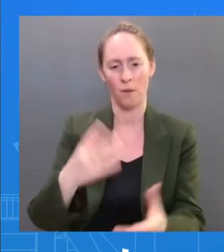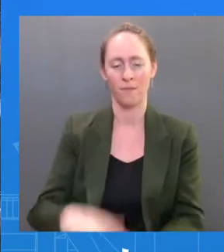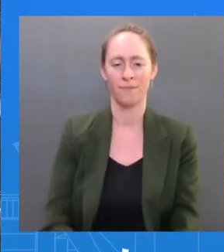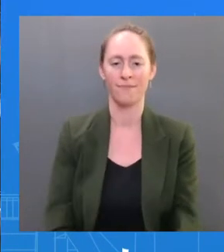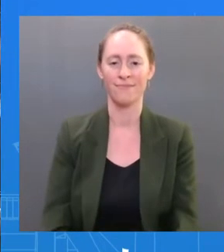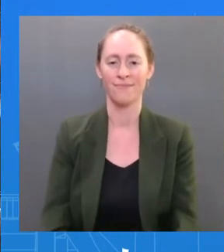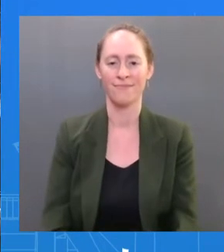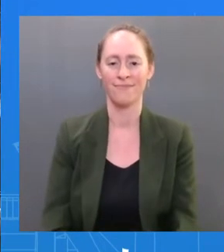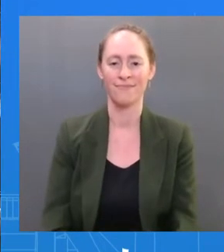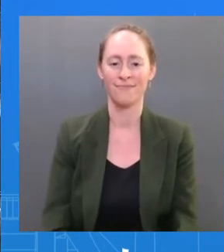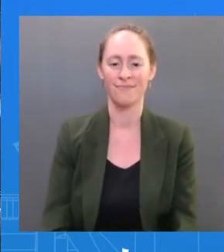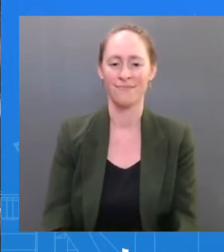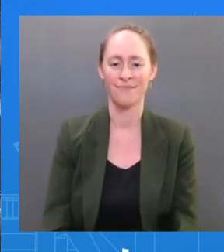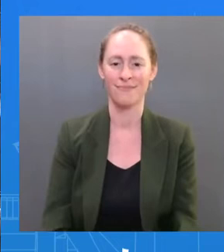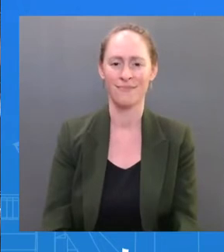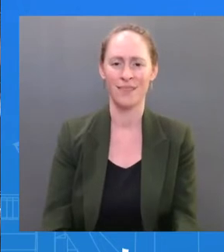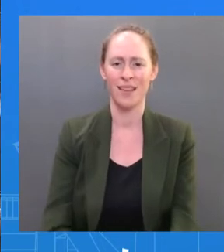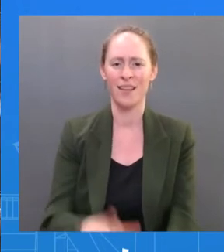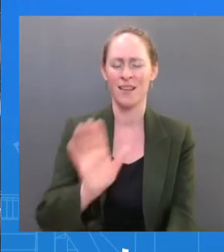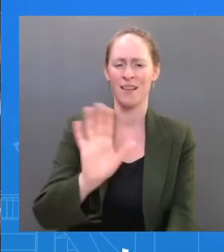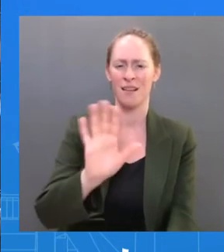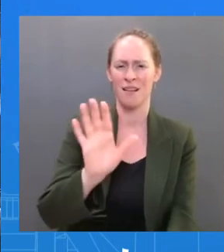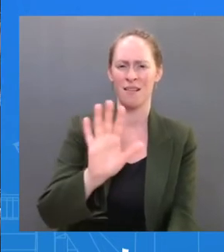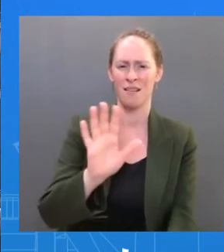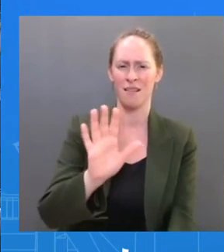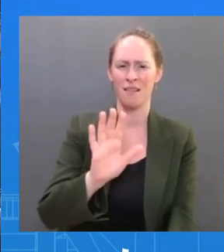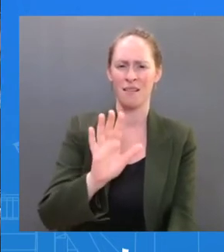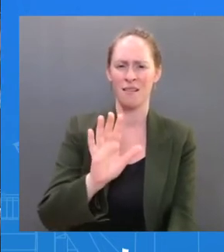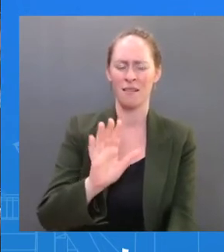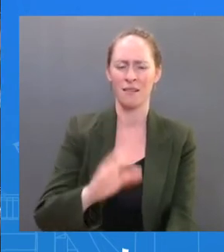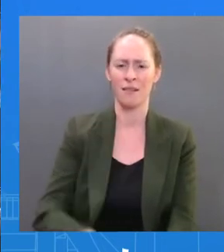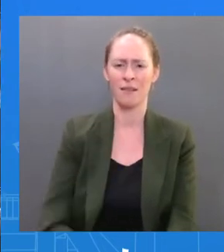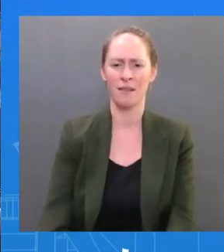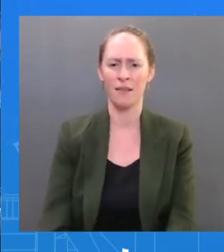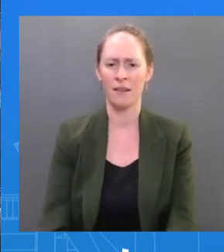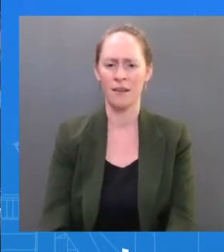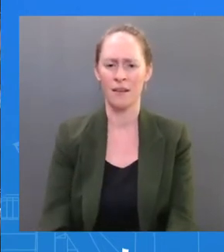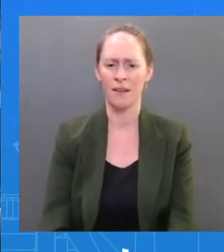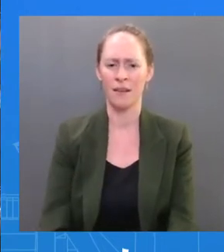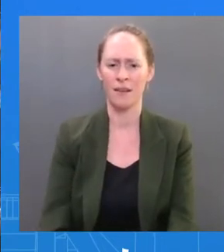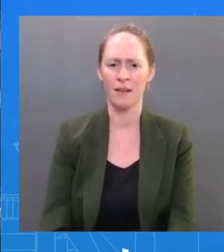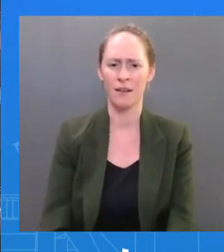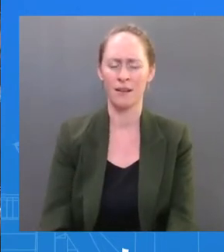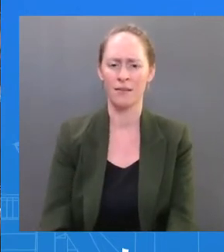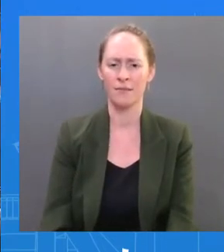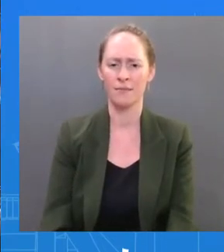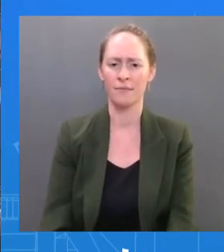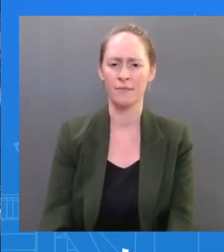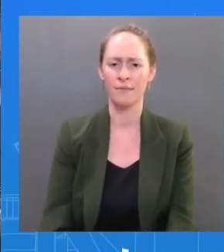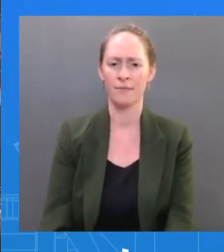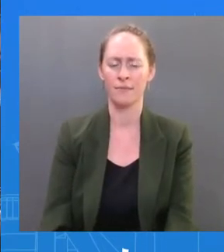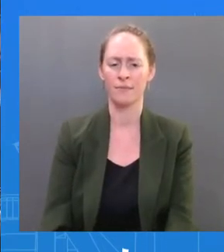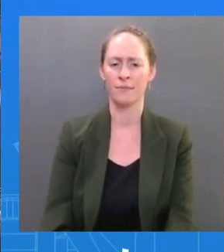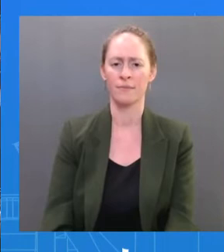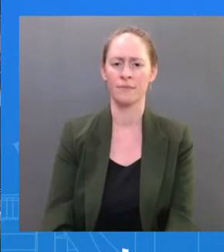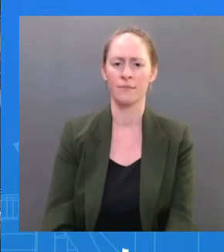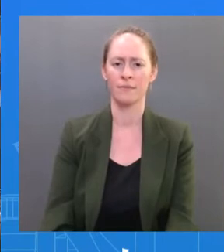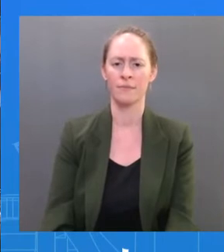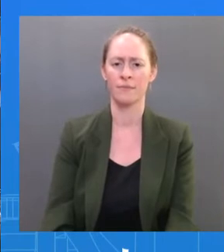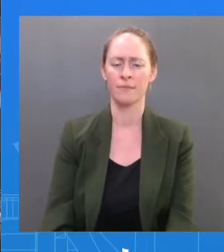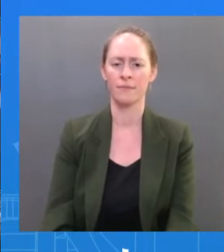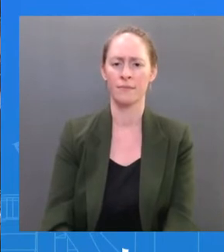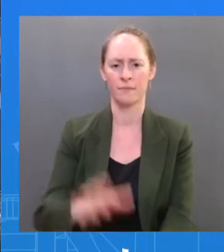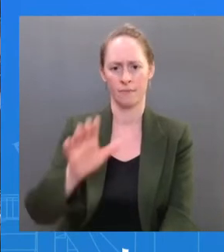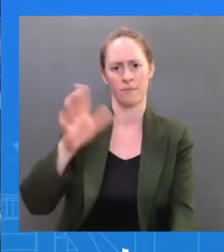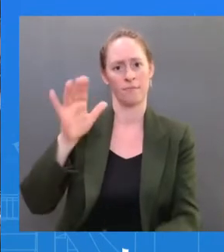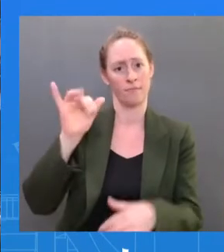Just to clear the timeline, he popped on a routine screening test and then spoke to doctors about his symptoms, as opposed to saying,